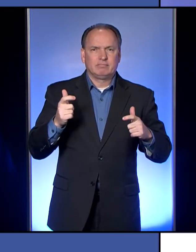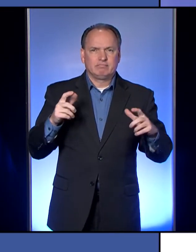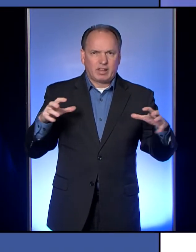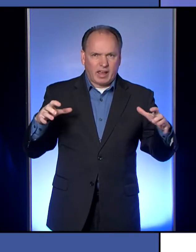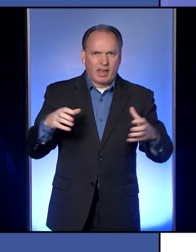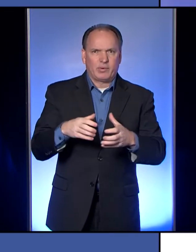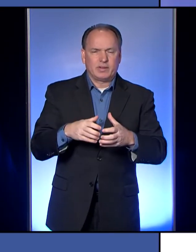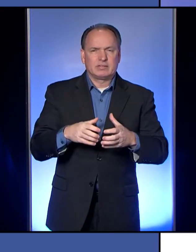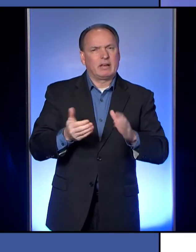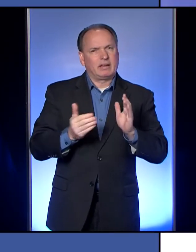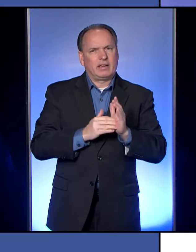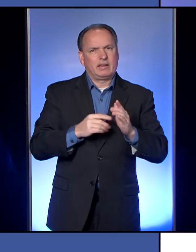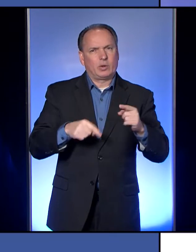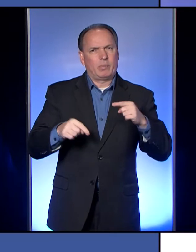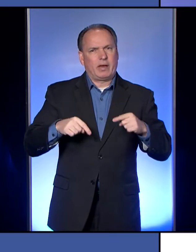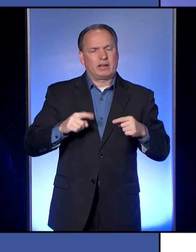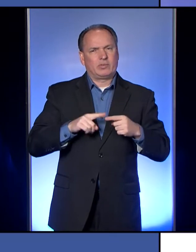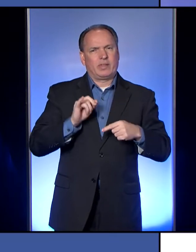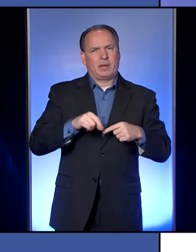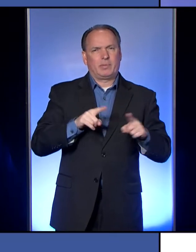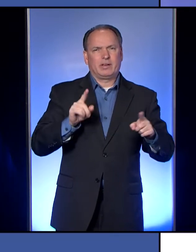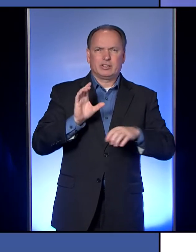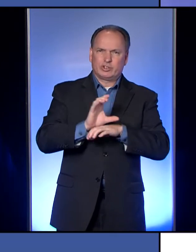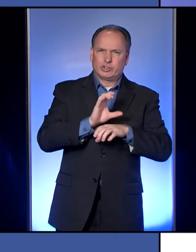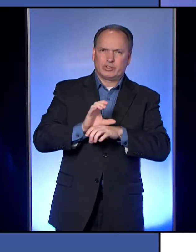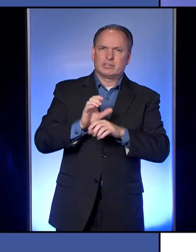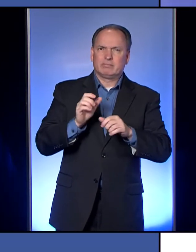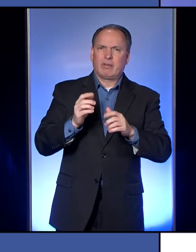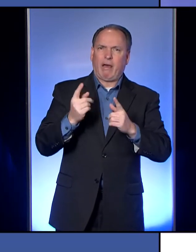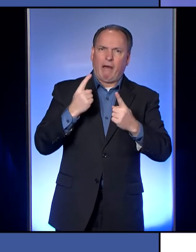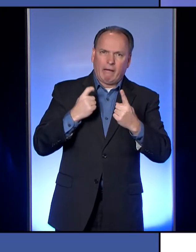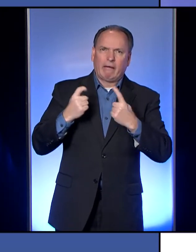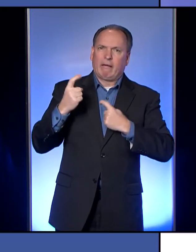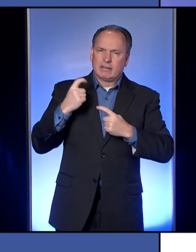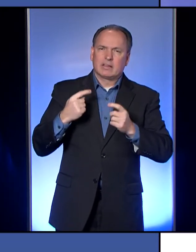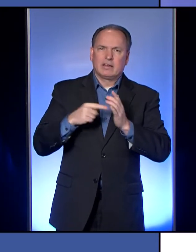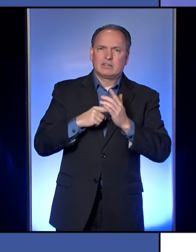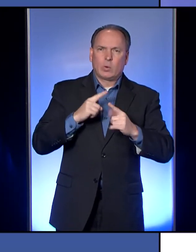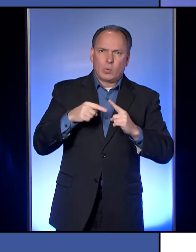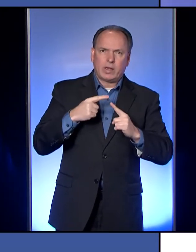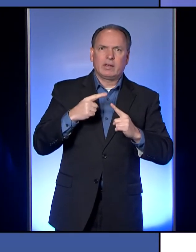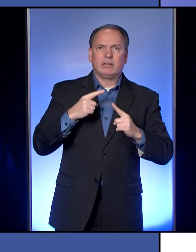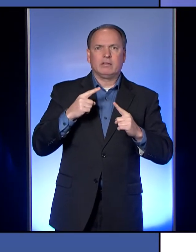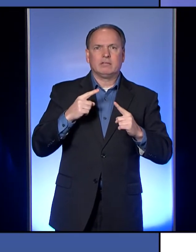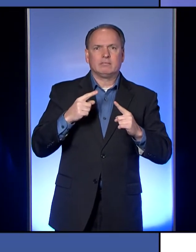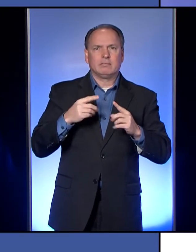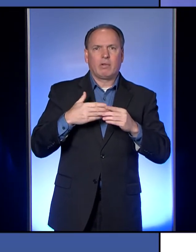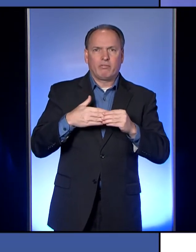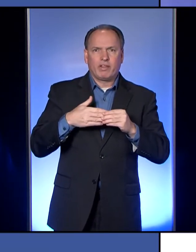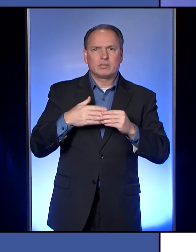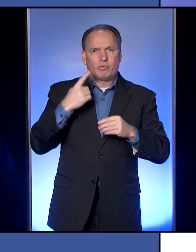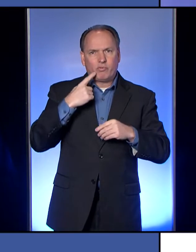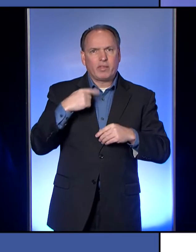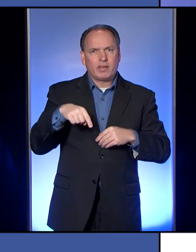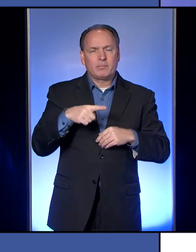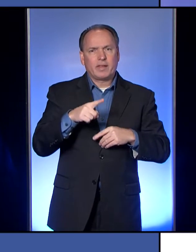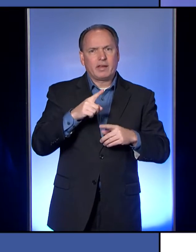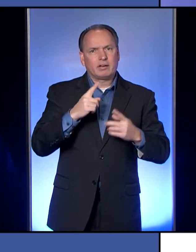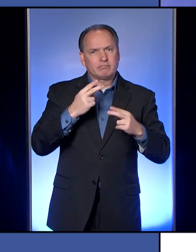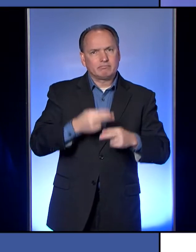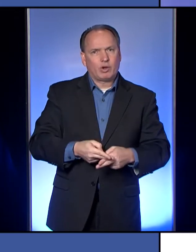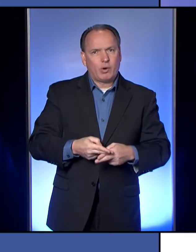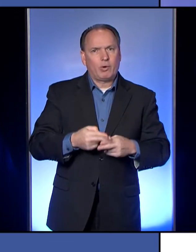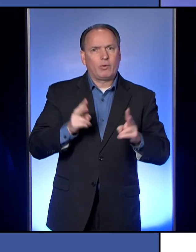again, I hate to go, go back to it, but our churches keep on asking about, you when things will be lucid for them, they are considered,